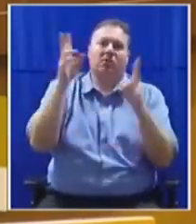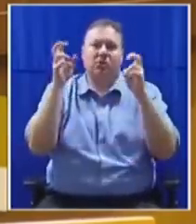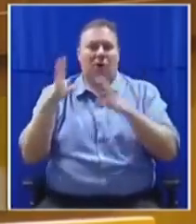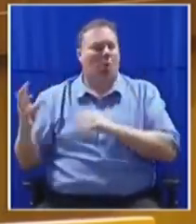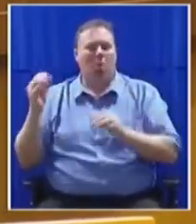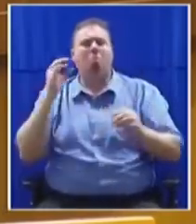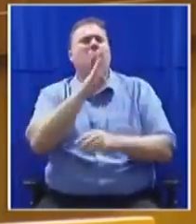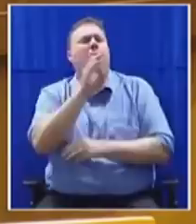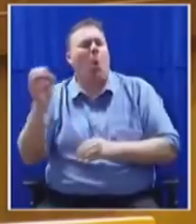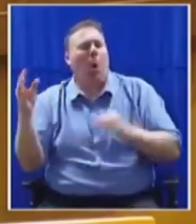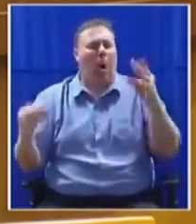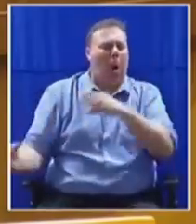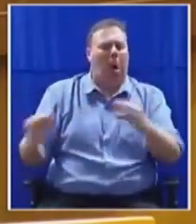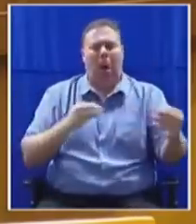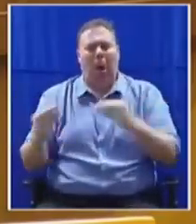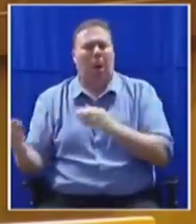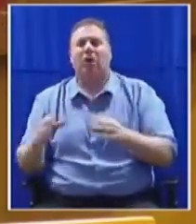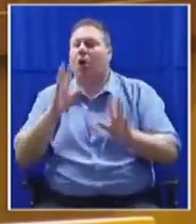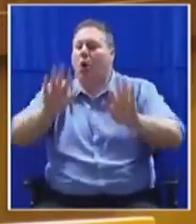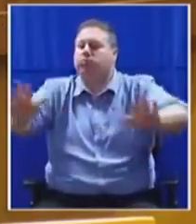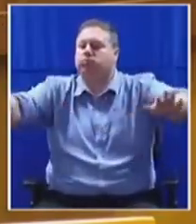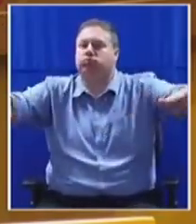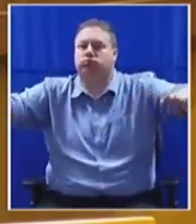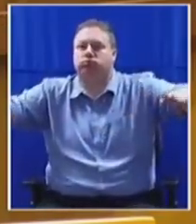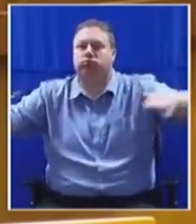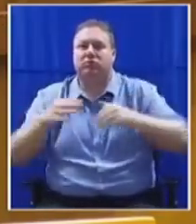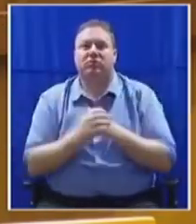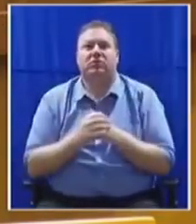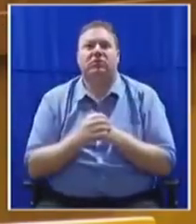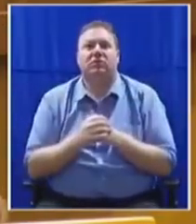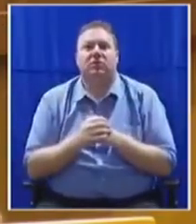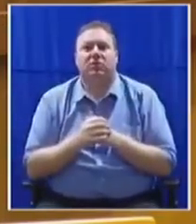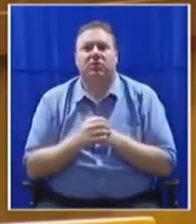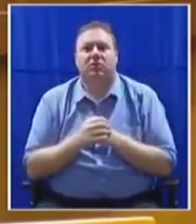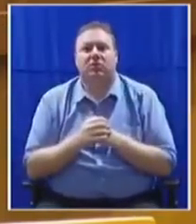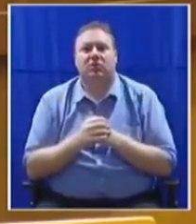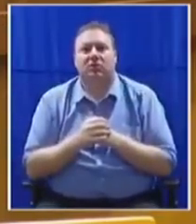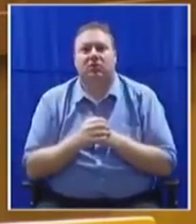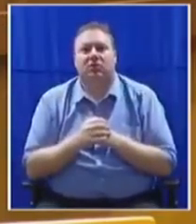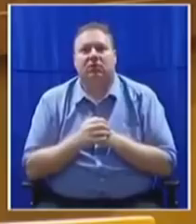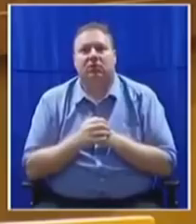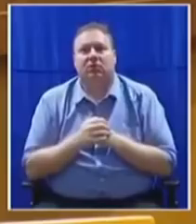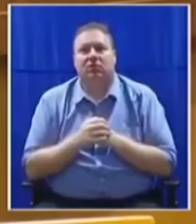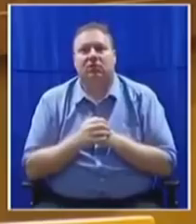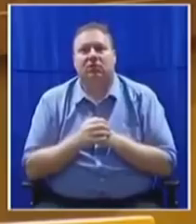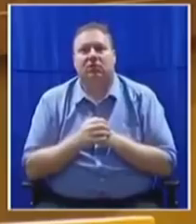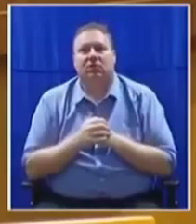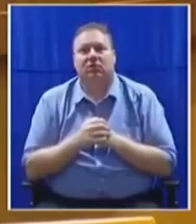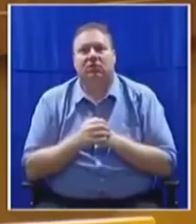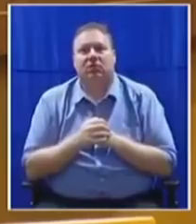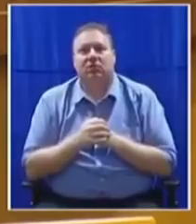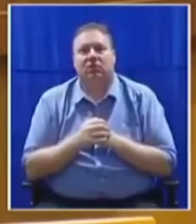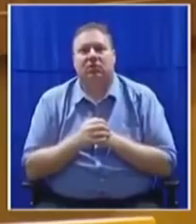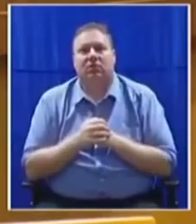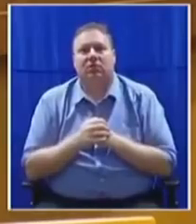Honorable Members, order. Coming back to the topic. Now, Commander-in-Chief of the Economic Emancipation Movement, the